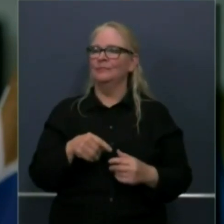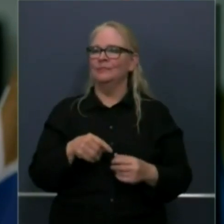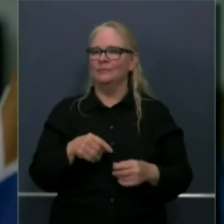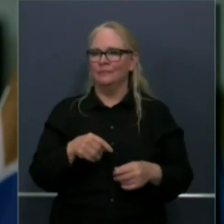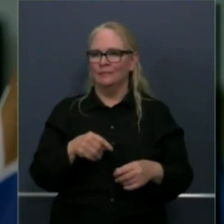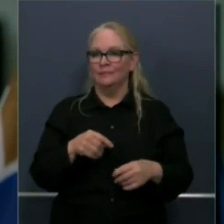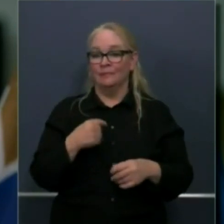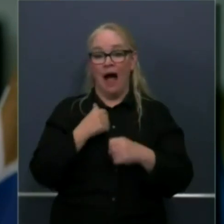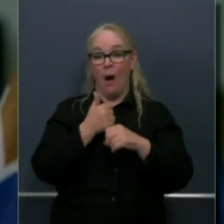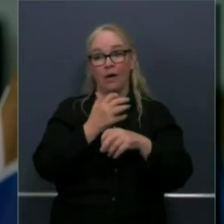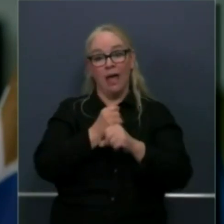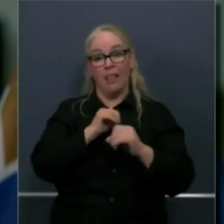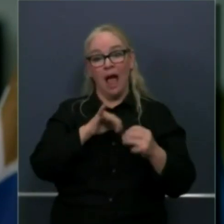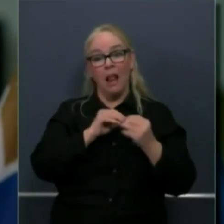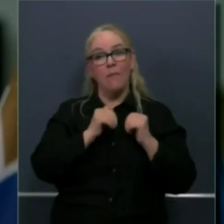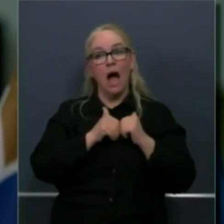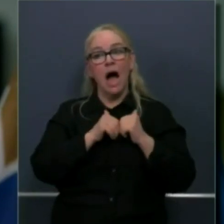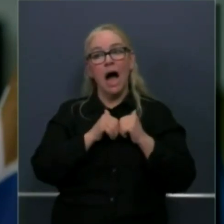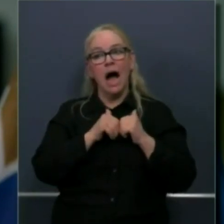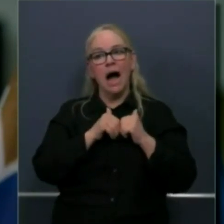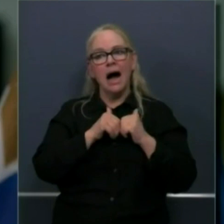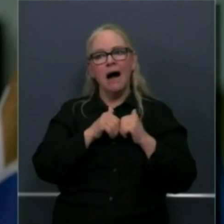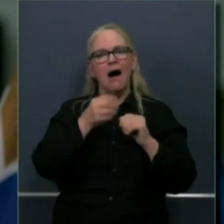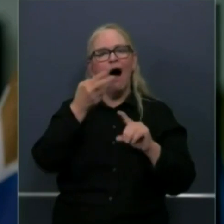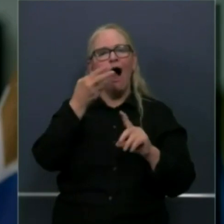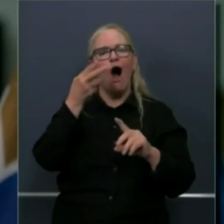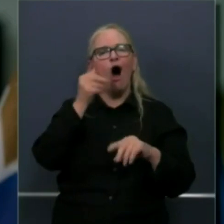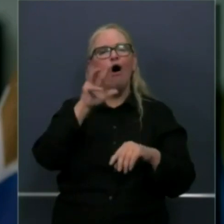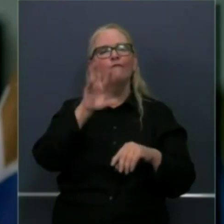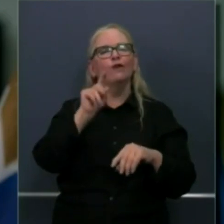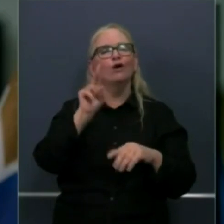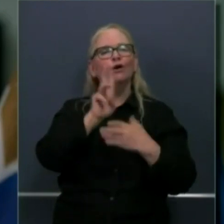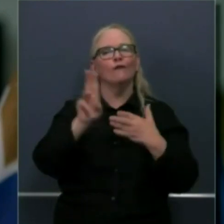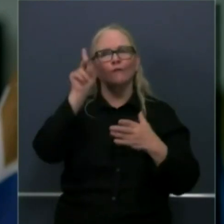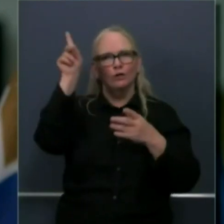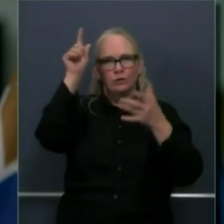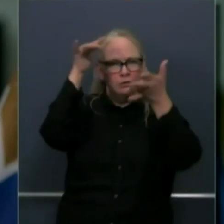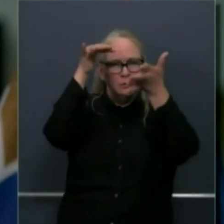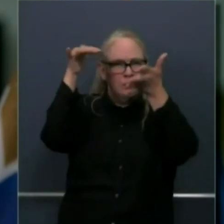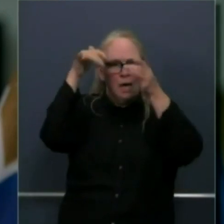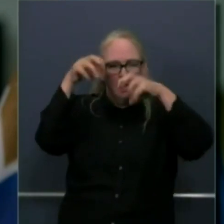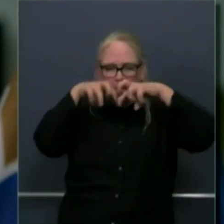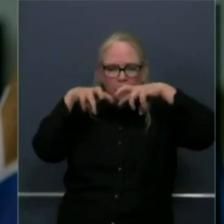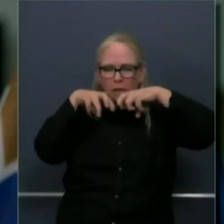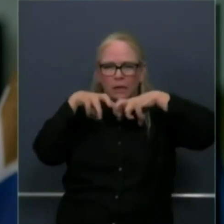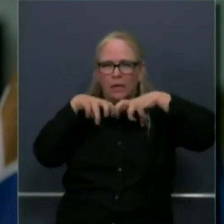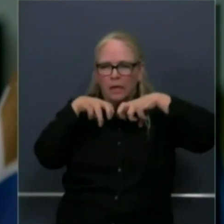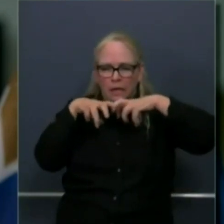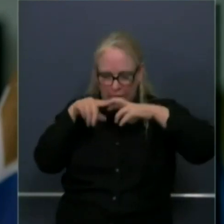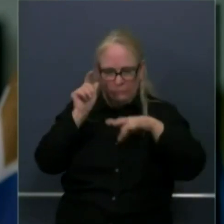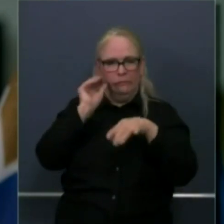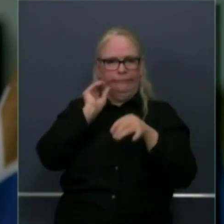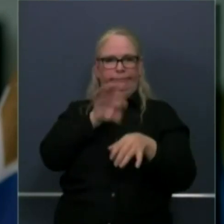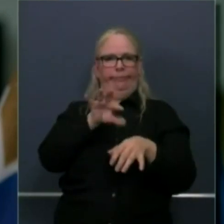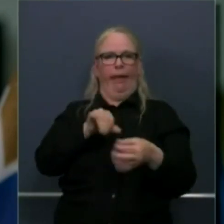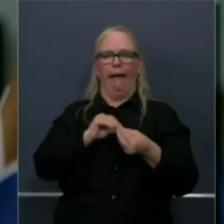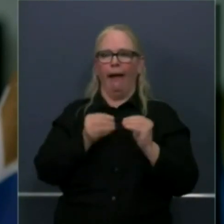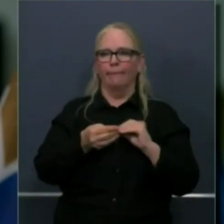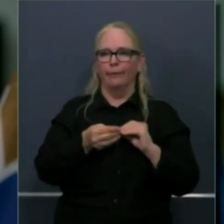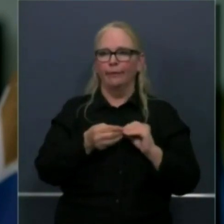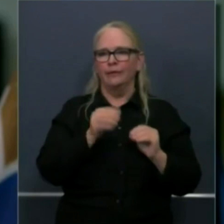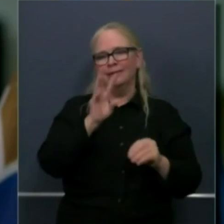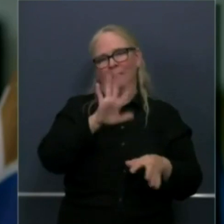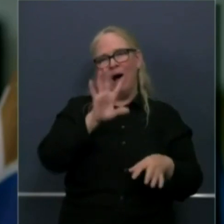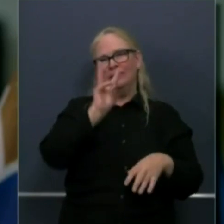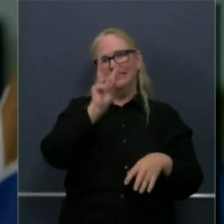that is a baseline study, 152 tests per 100,000 population. We are assuming it's a little on the higher